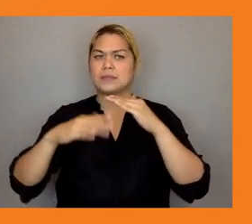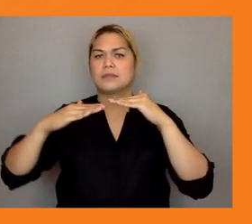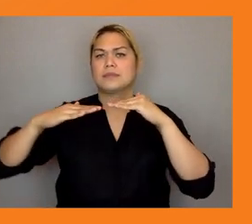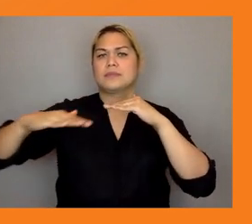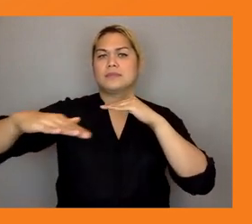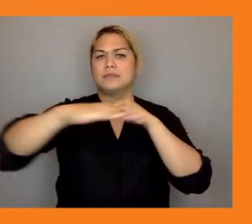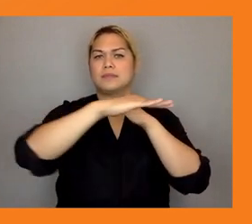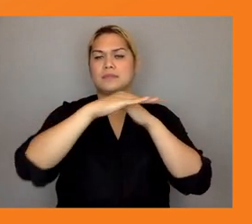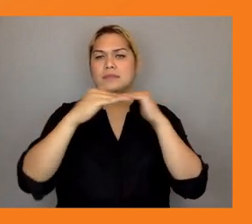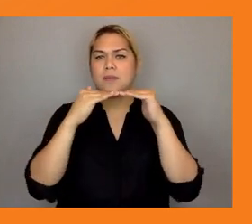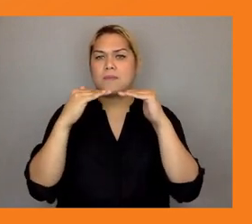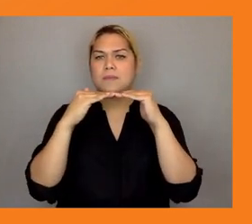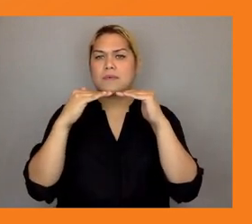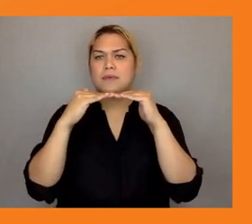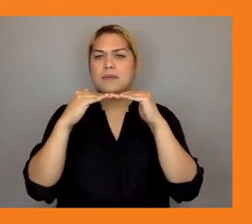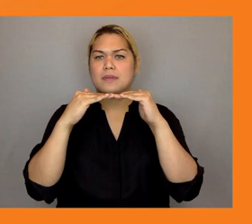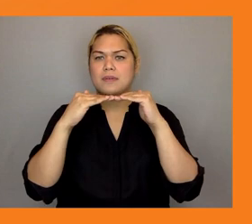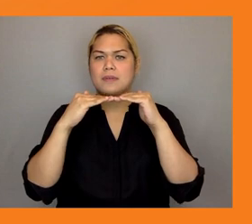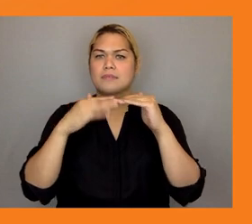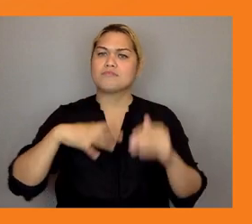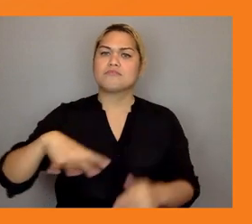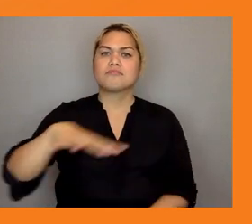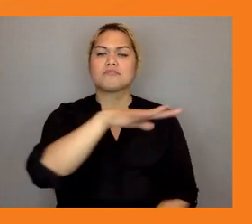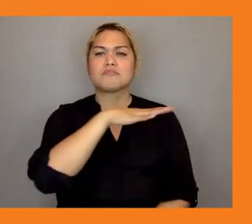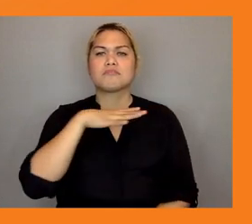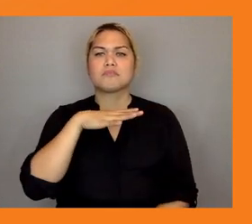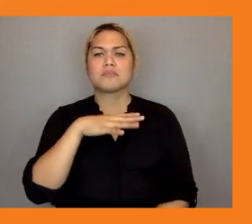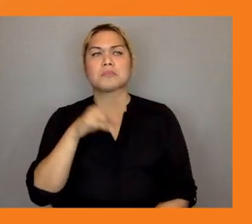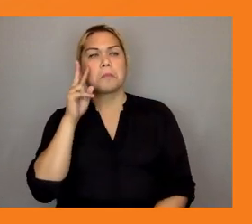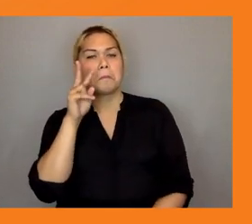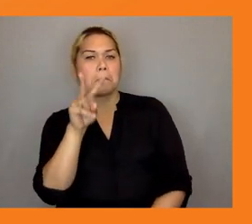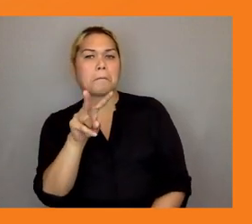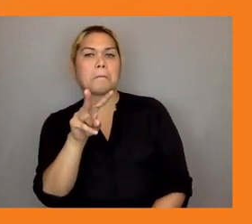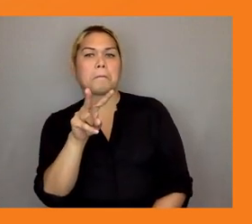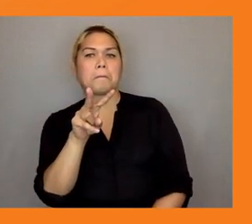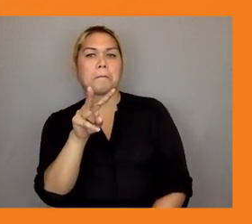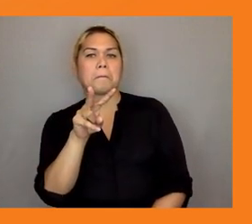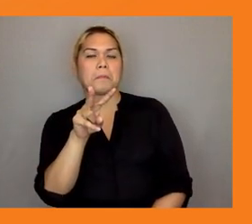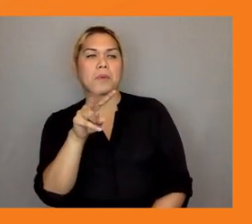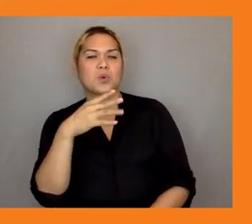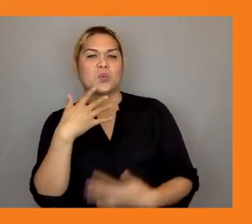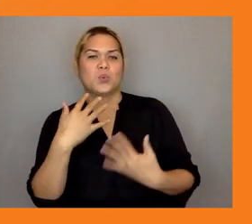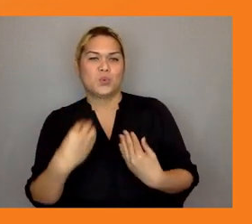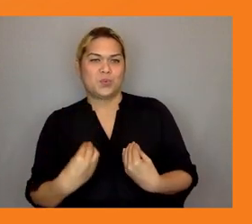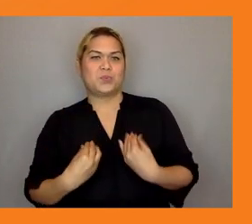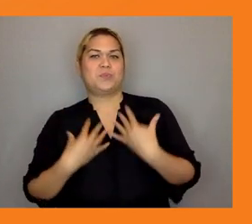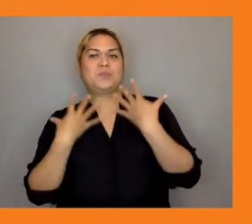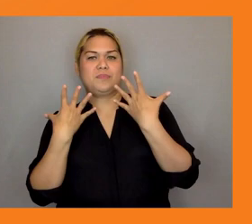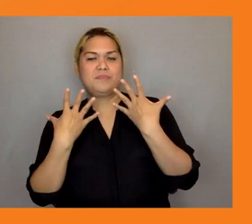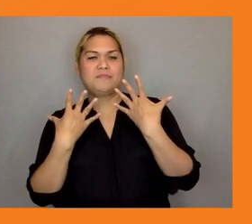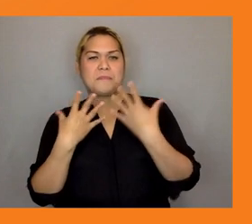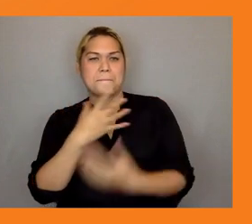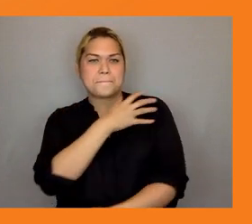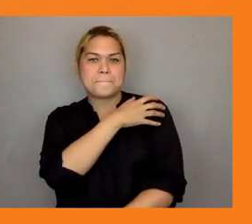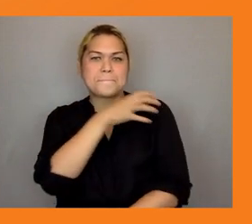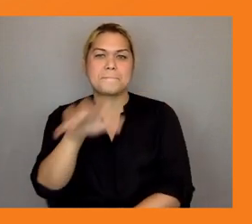us to find ways to address this issue with the most affected in mind acknowledging that we don't have all the